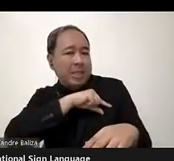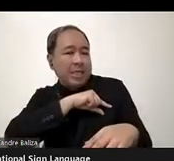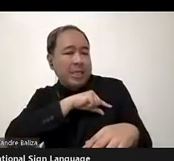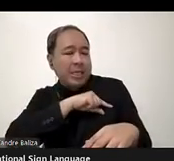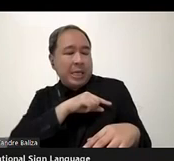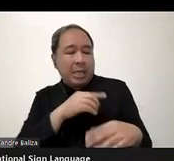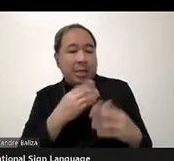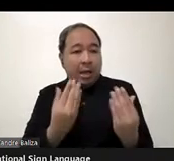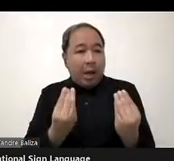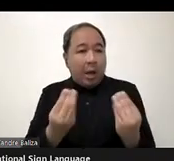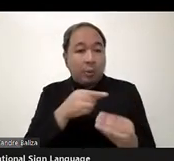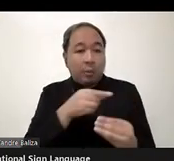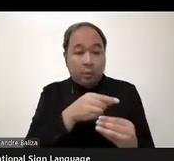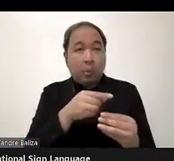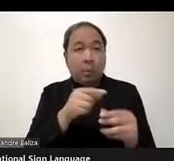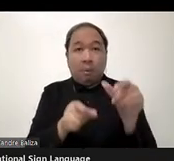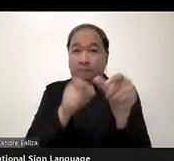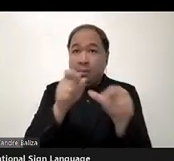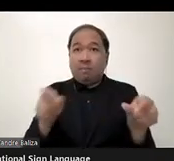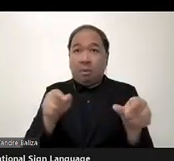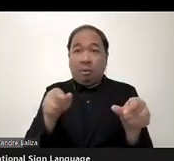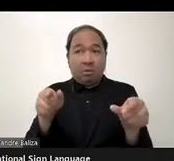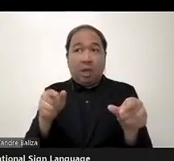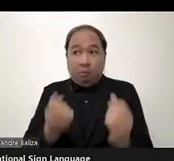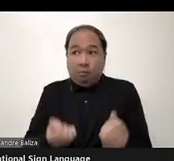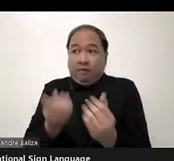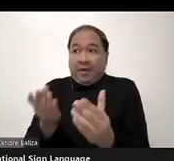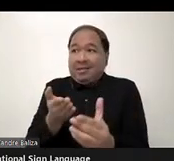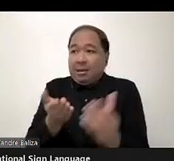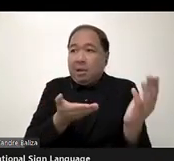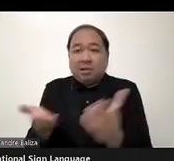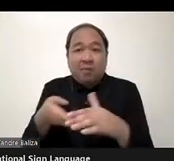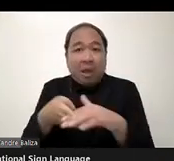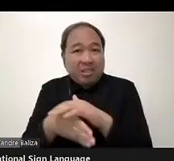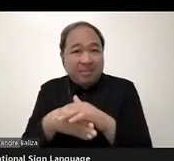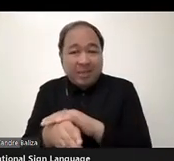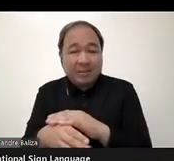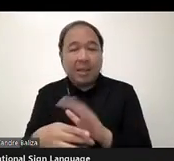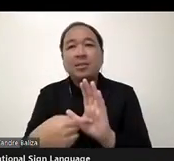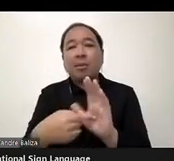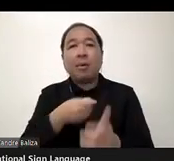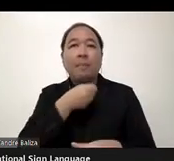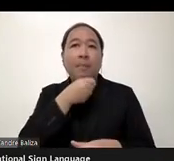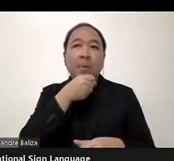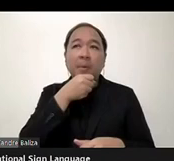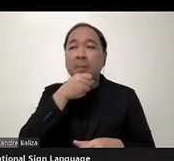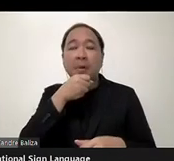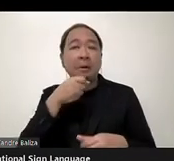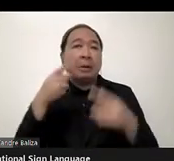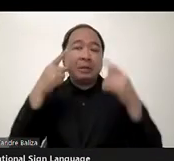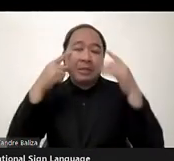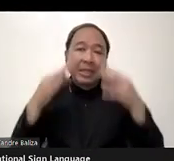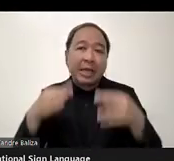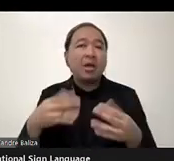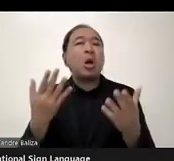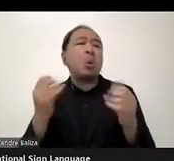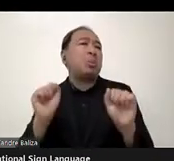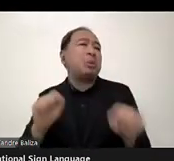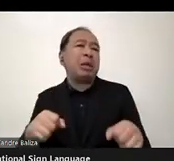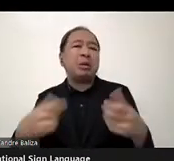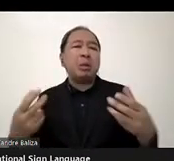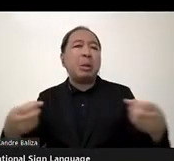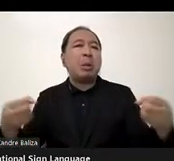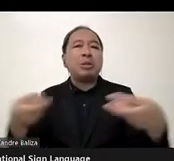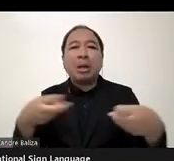provided. So for example, broadcasters can decide, let's do auto-captioning for the broadcast news.